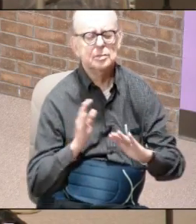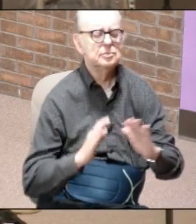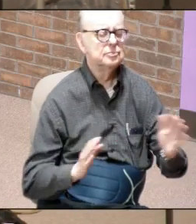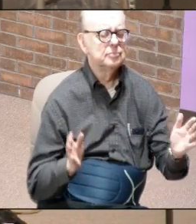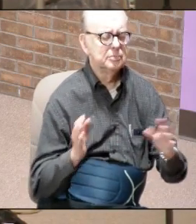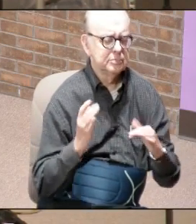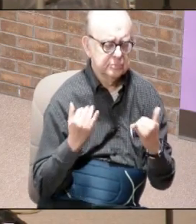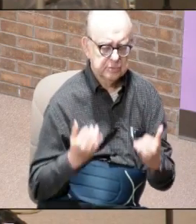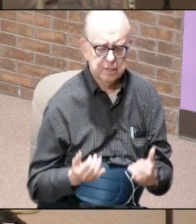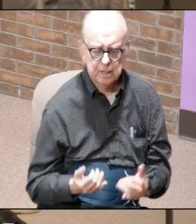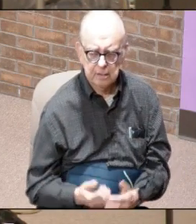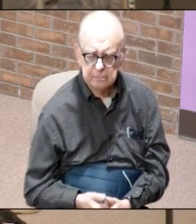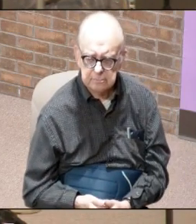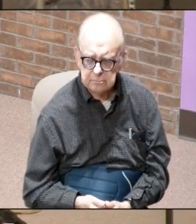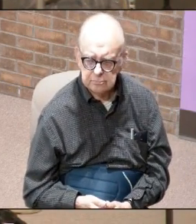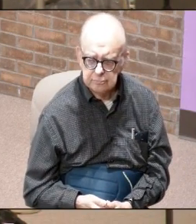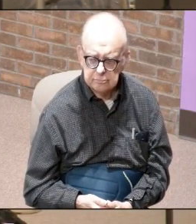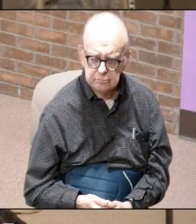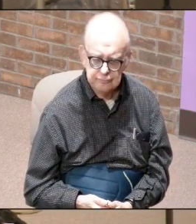right now